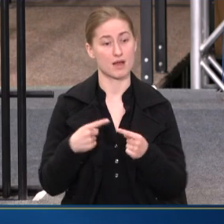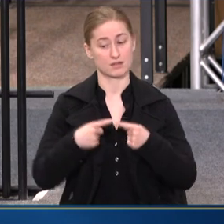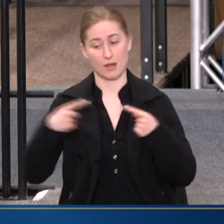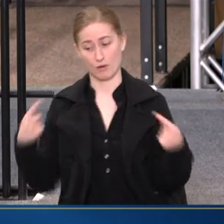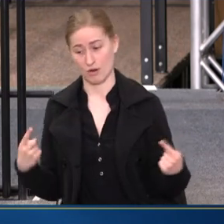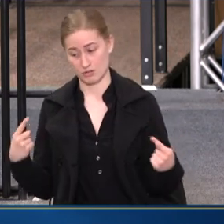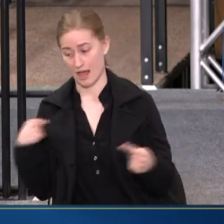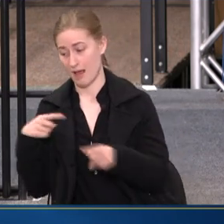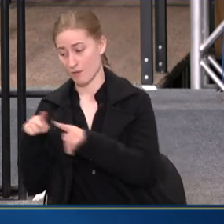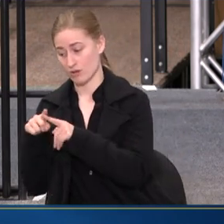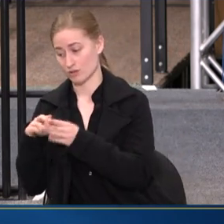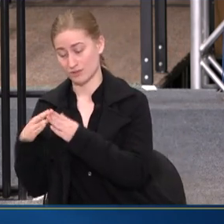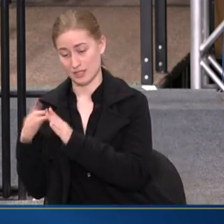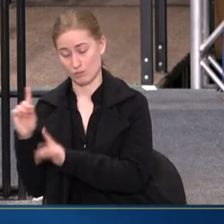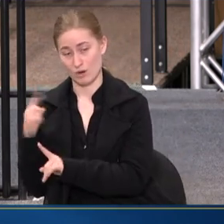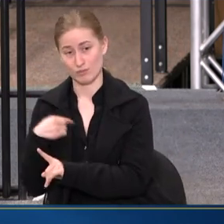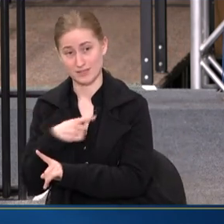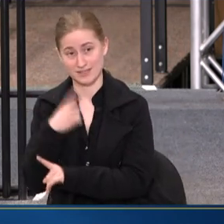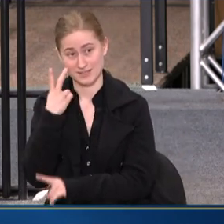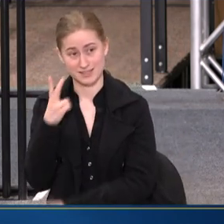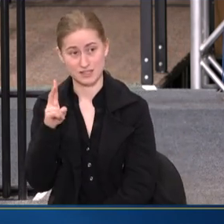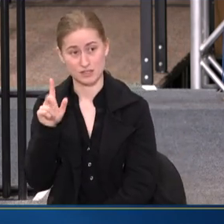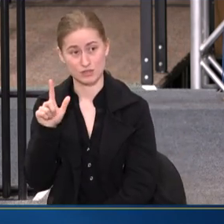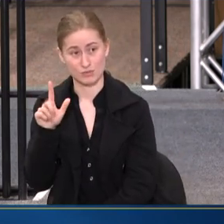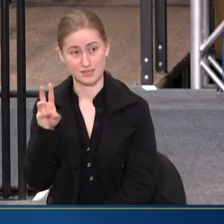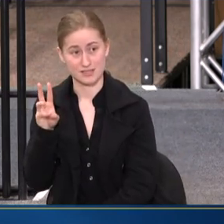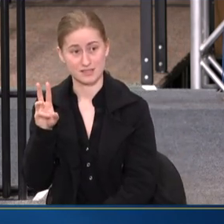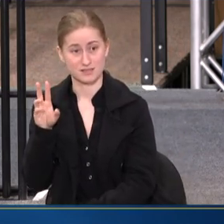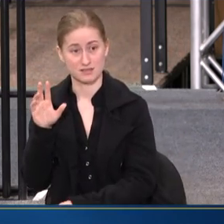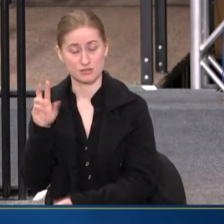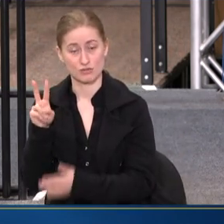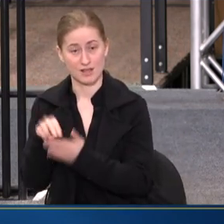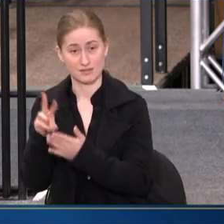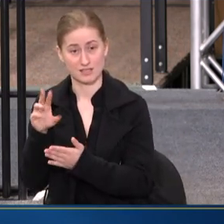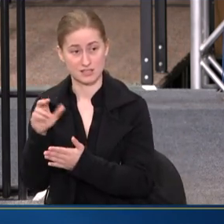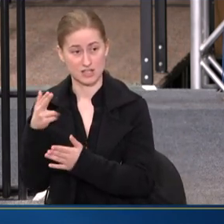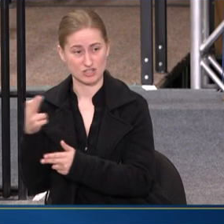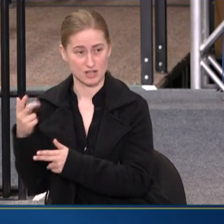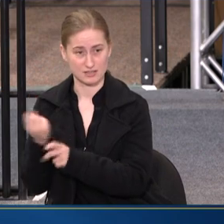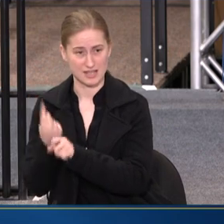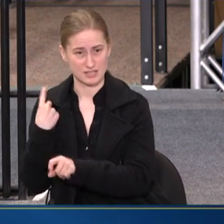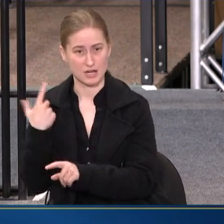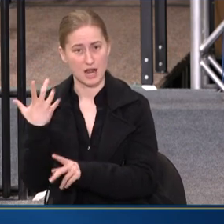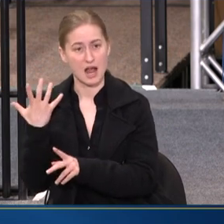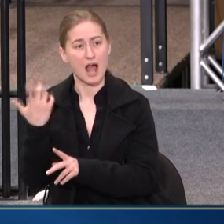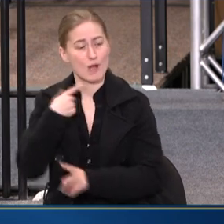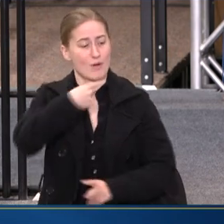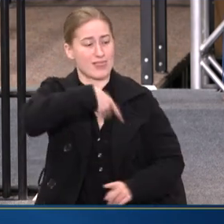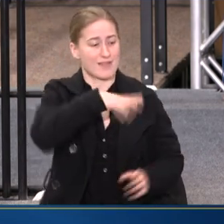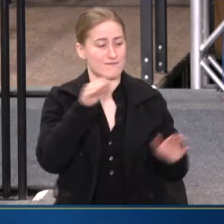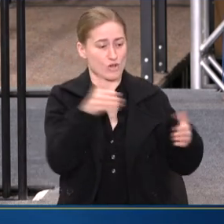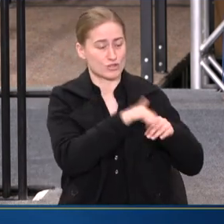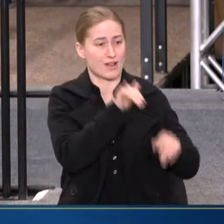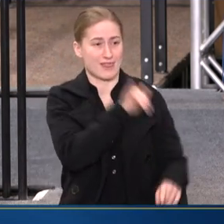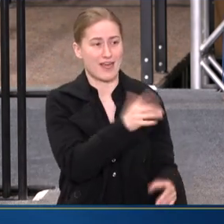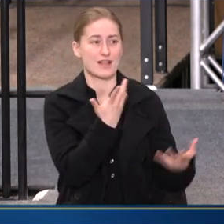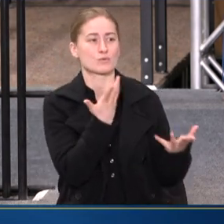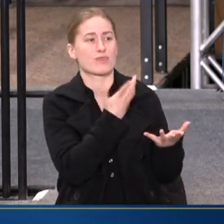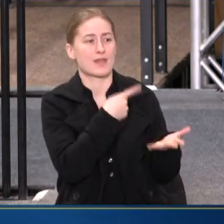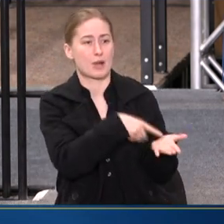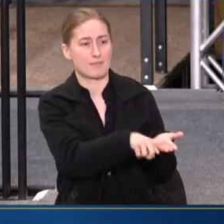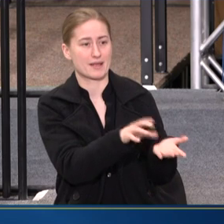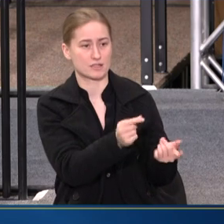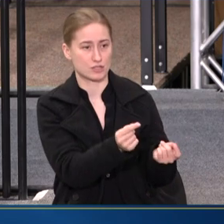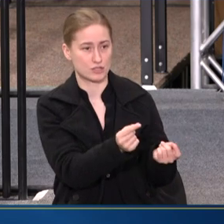I'm also a city where we see 2,600 guns last year. I want them to focus on that. Those are the things that they get paid to do.